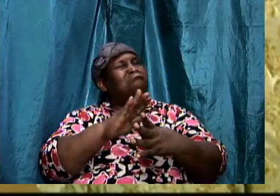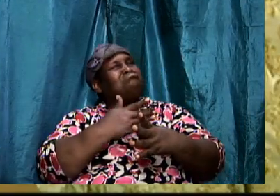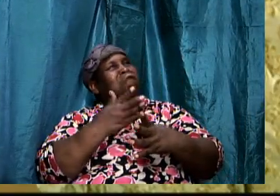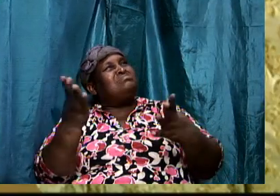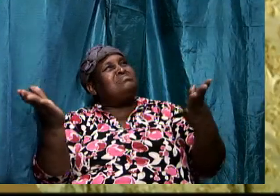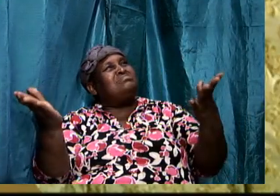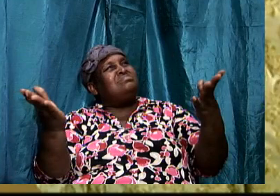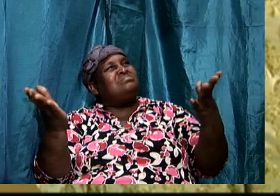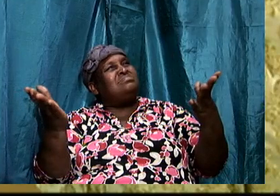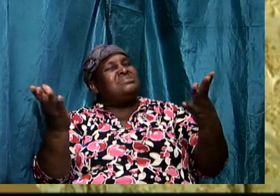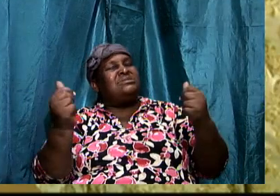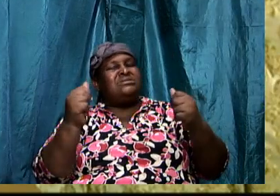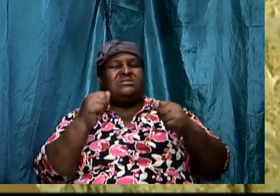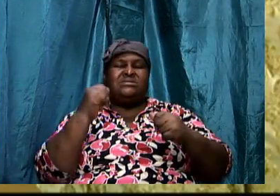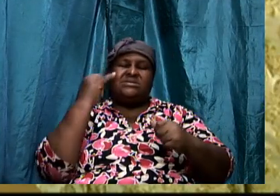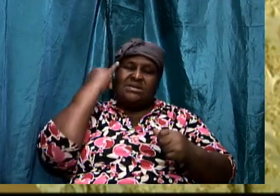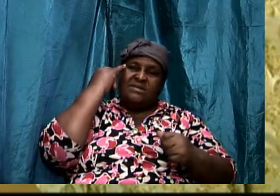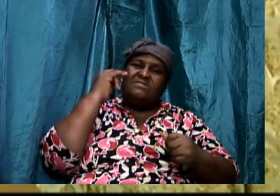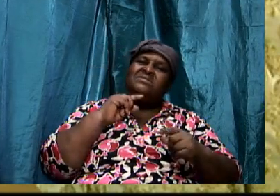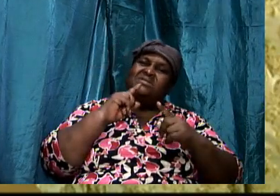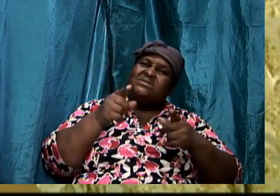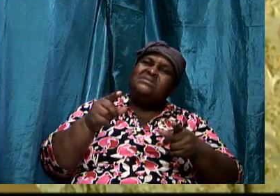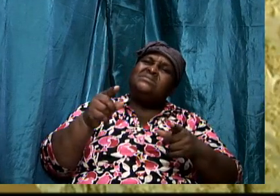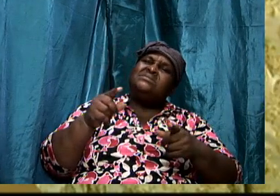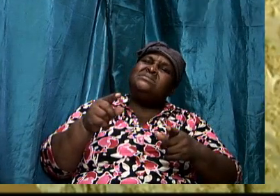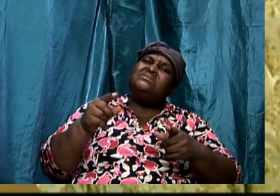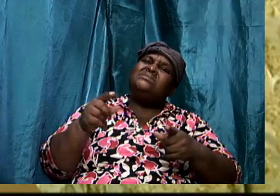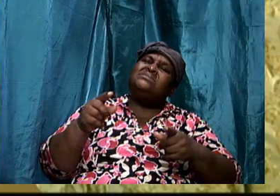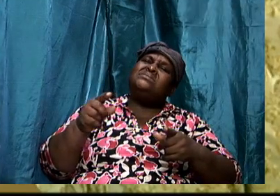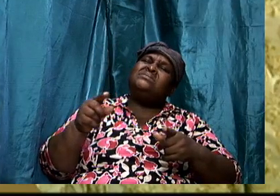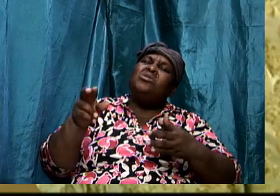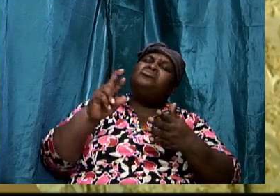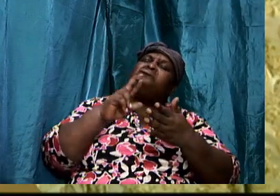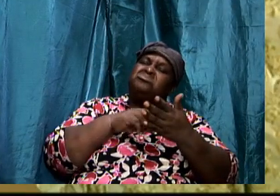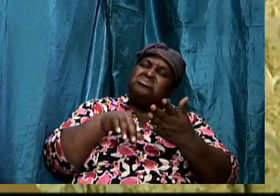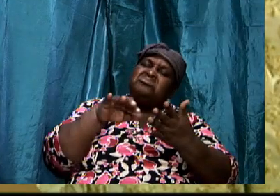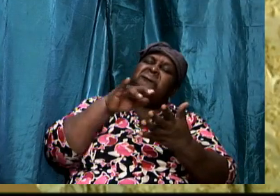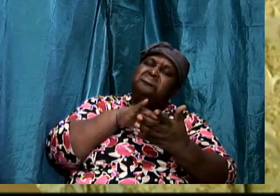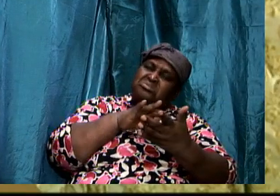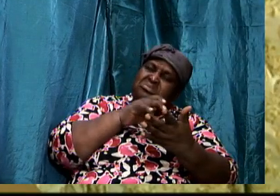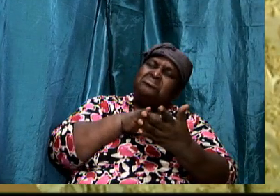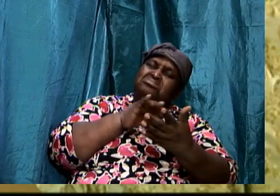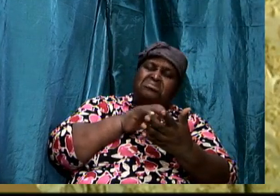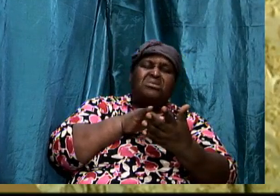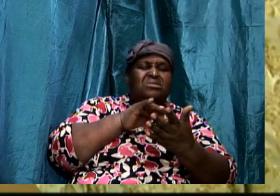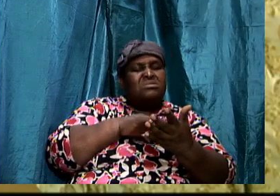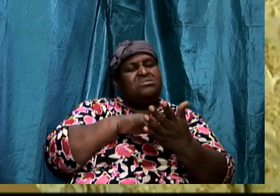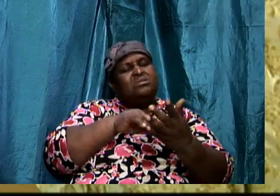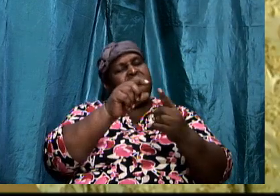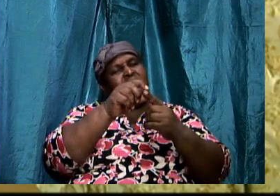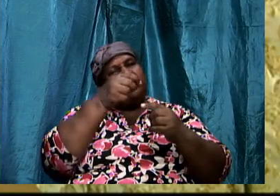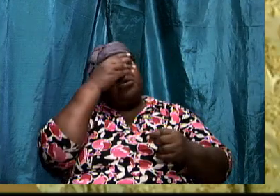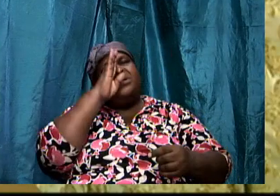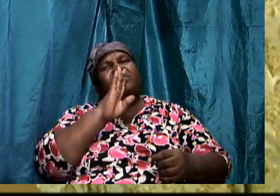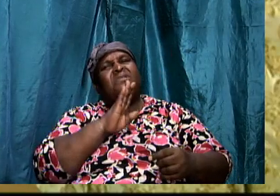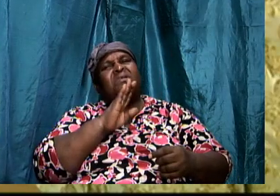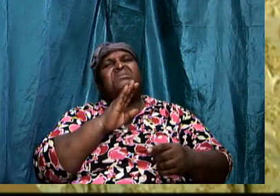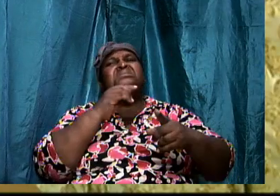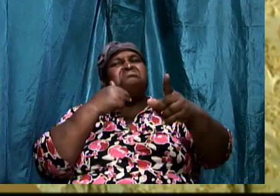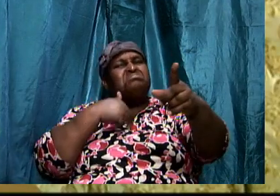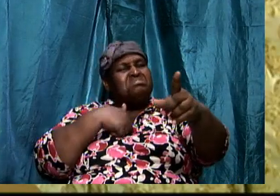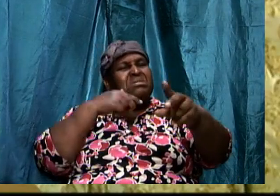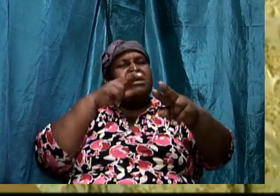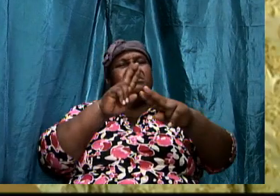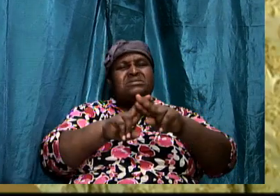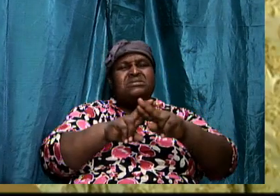we are averse to digging into the Word. Then I can sit here and